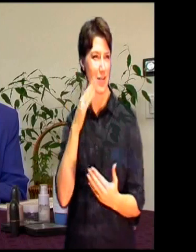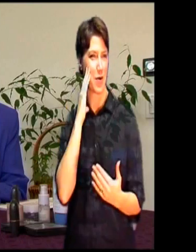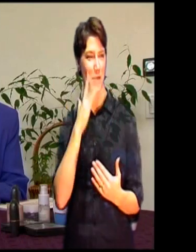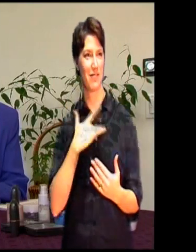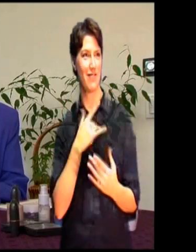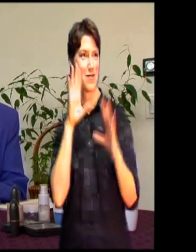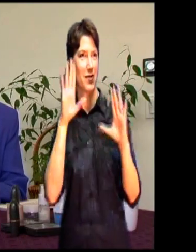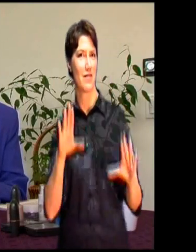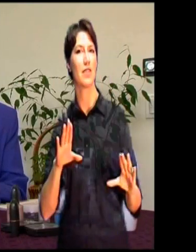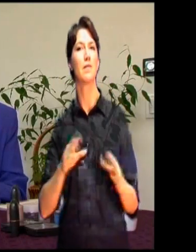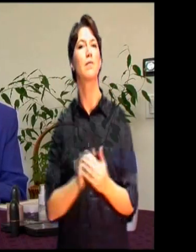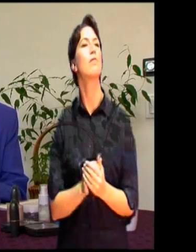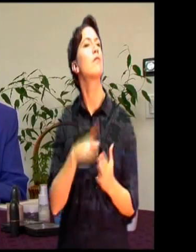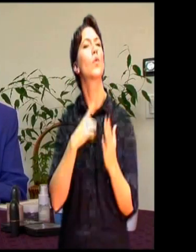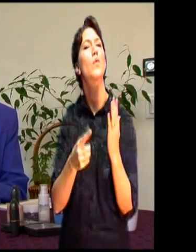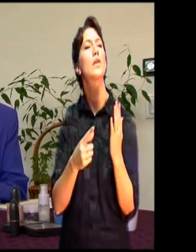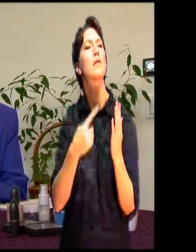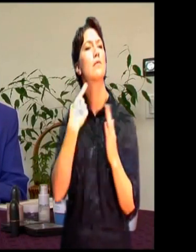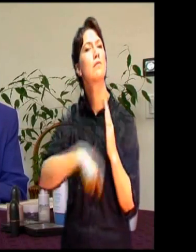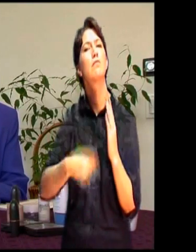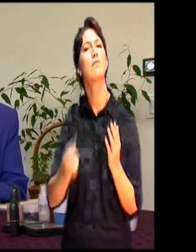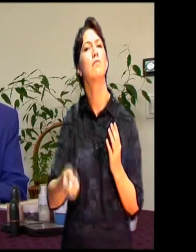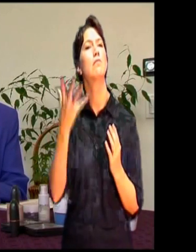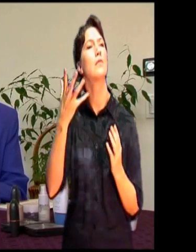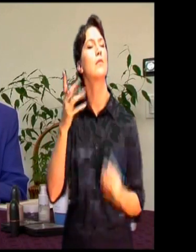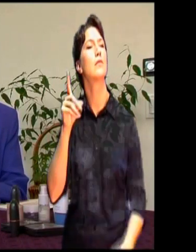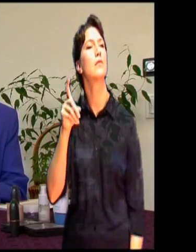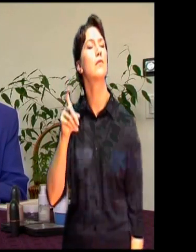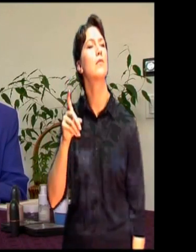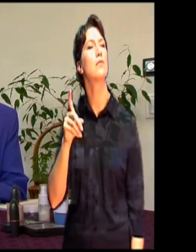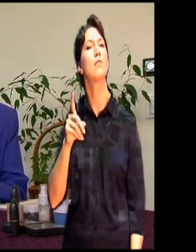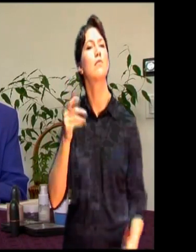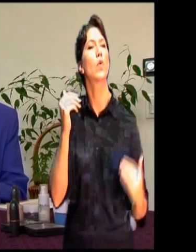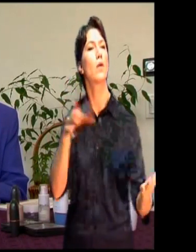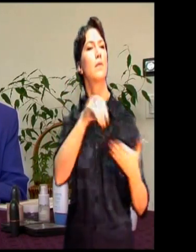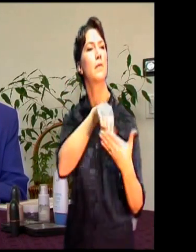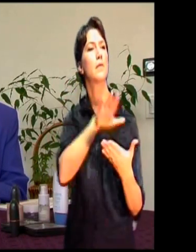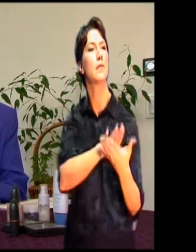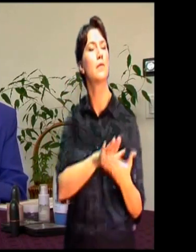on here. What is the price of this product? Let's mark that down.